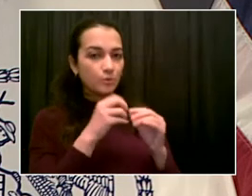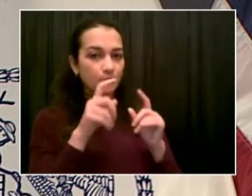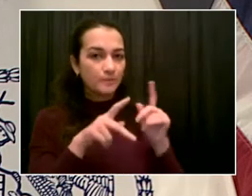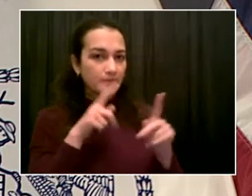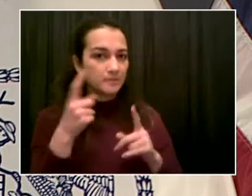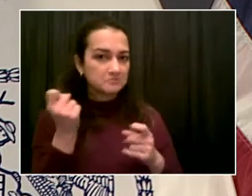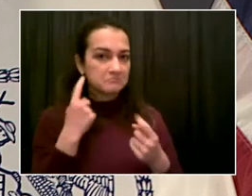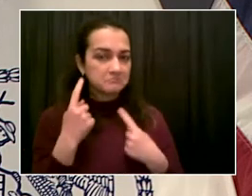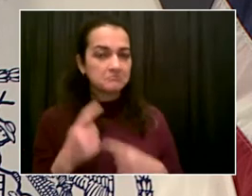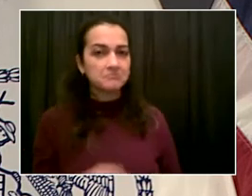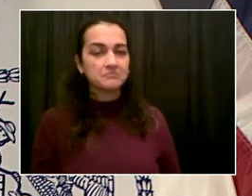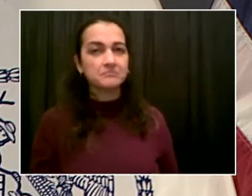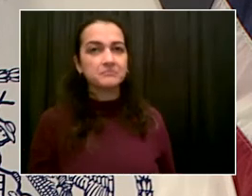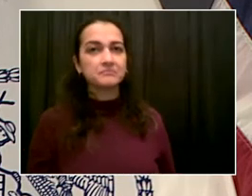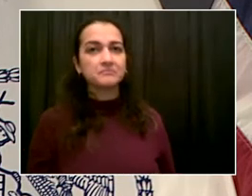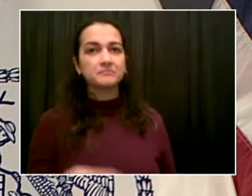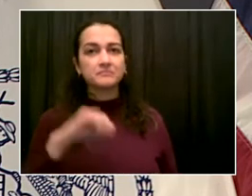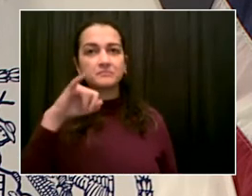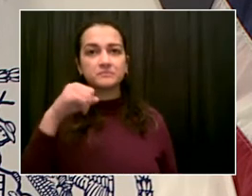The Post.